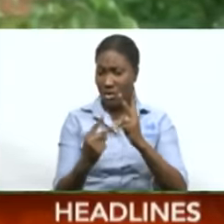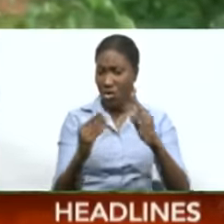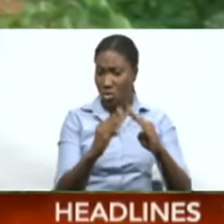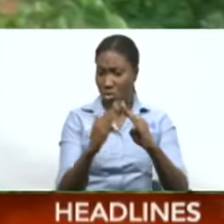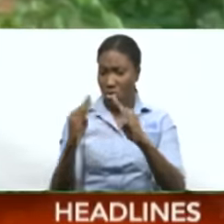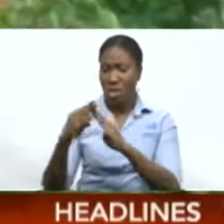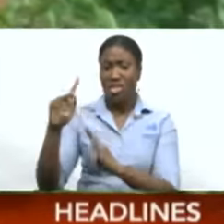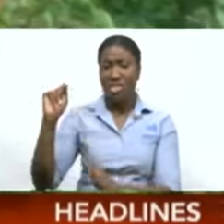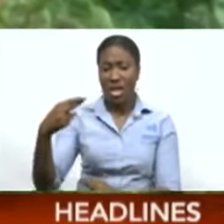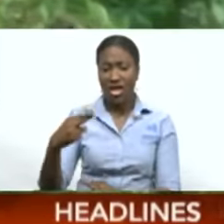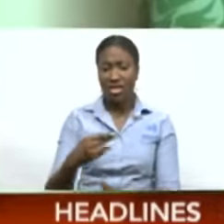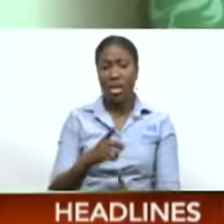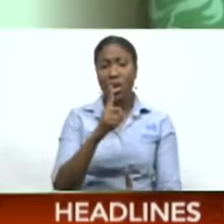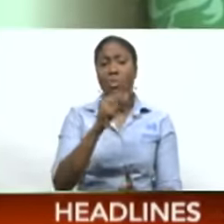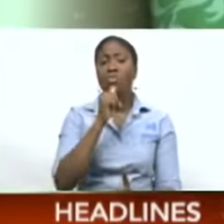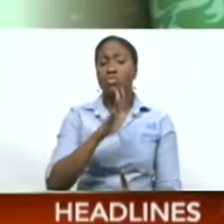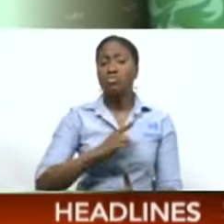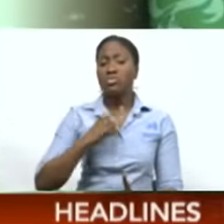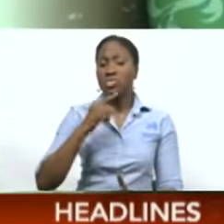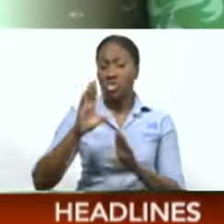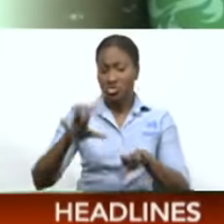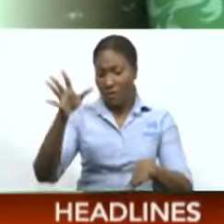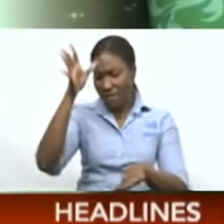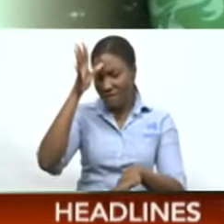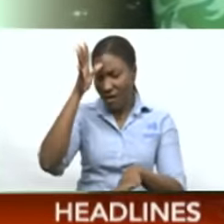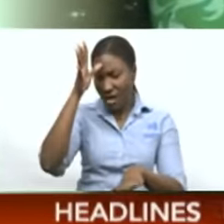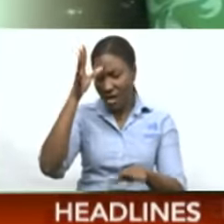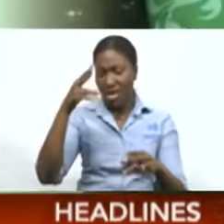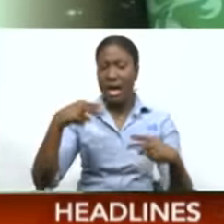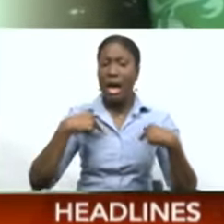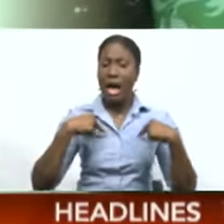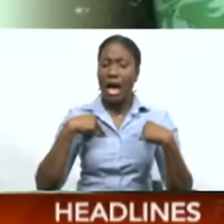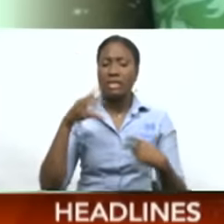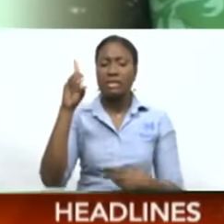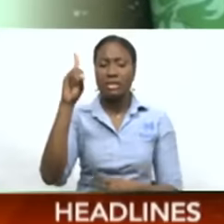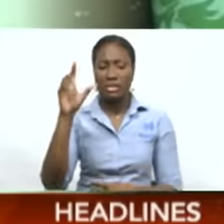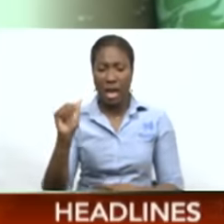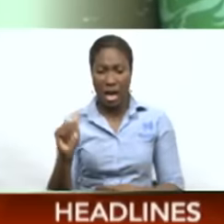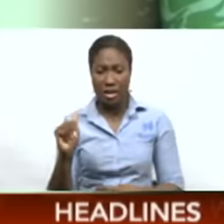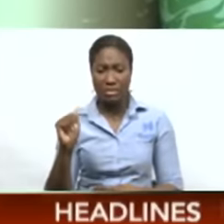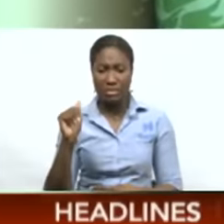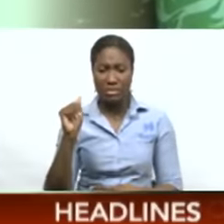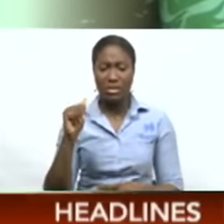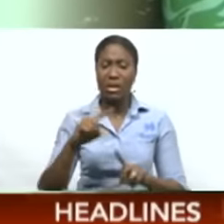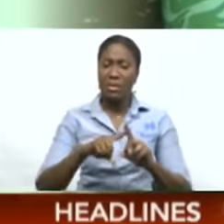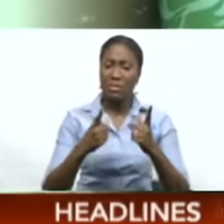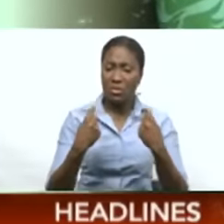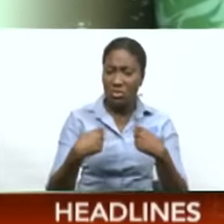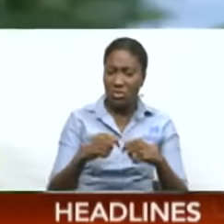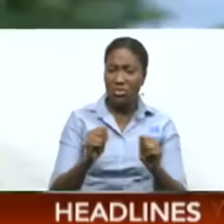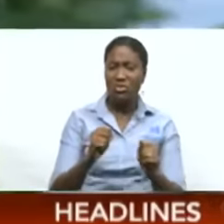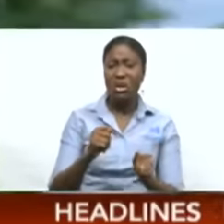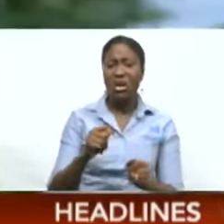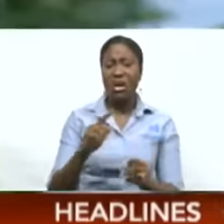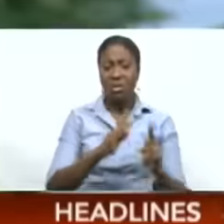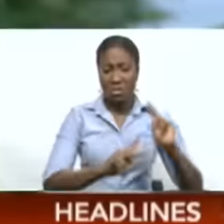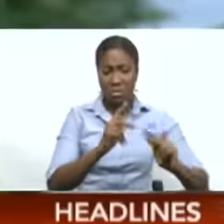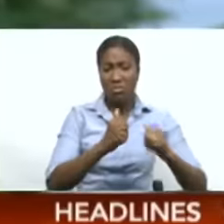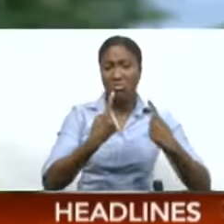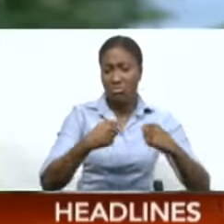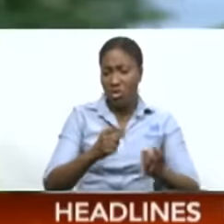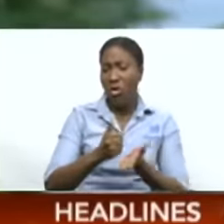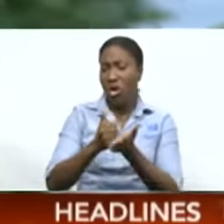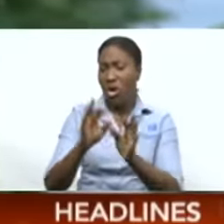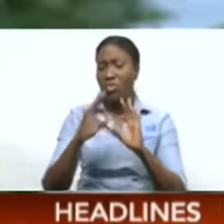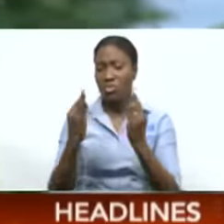one resident said the father of the children suffers with a developmental disability but has tried to assist him with money and food. And I see one who is